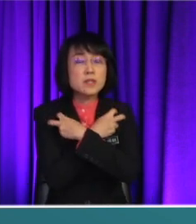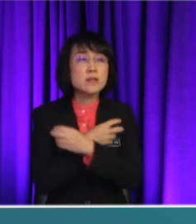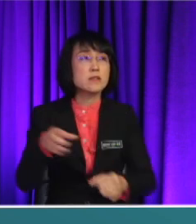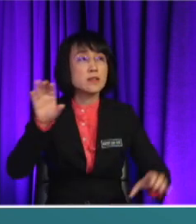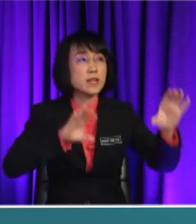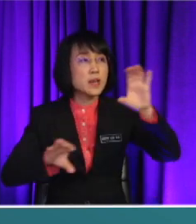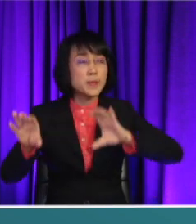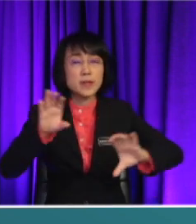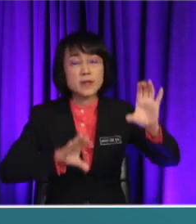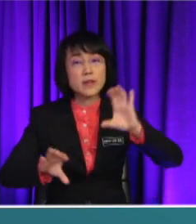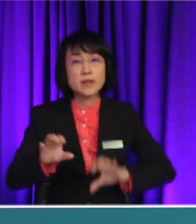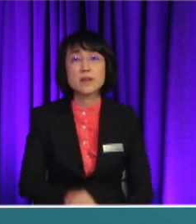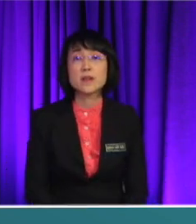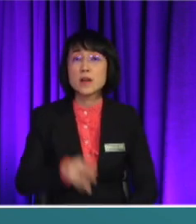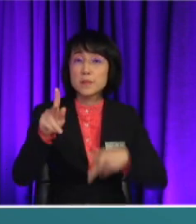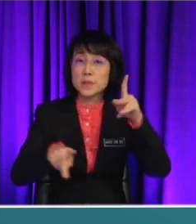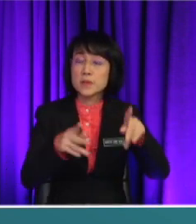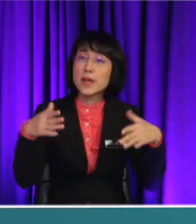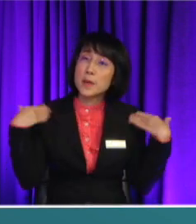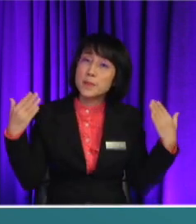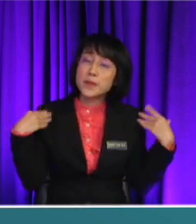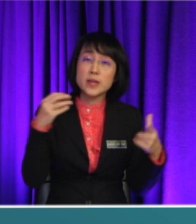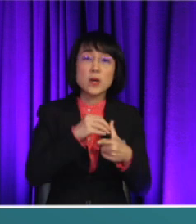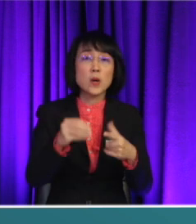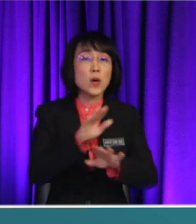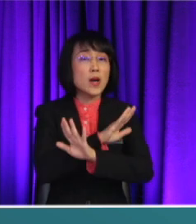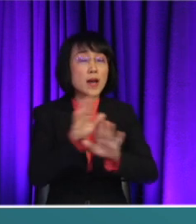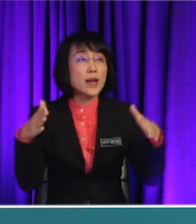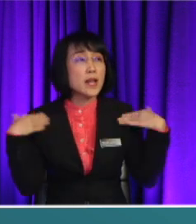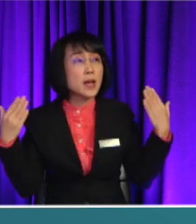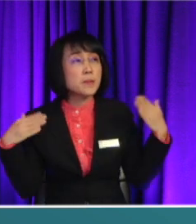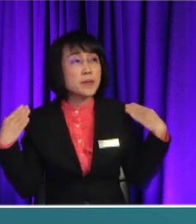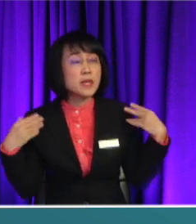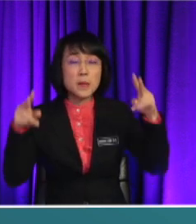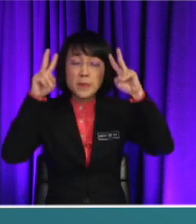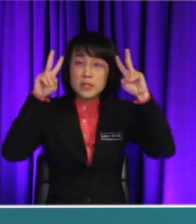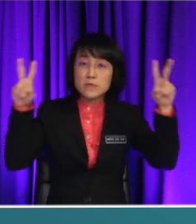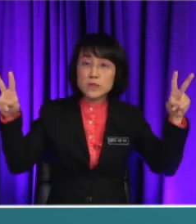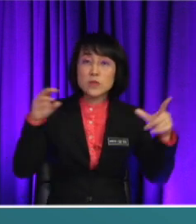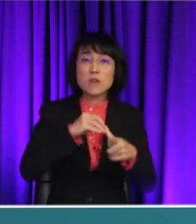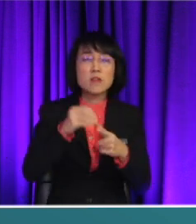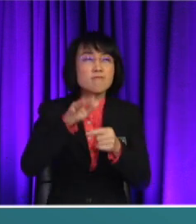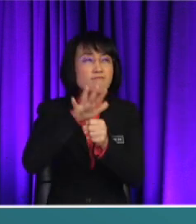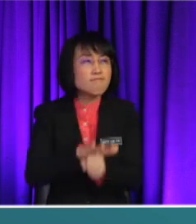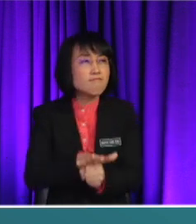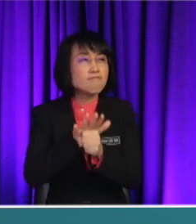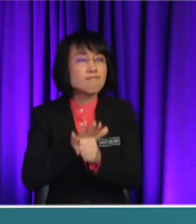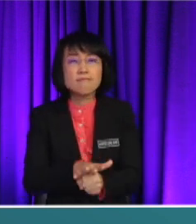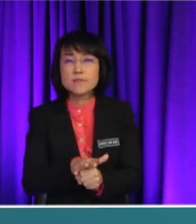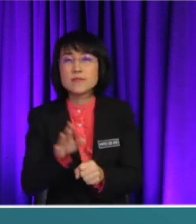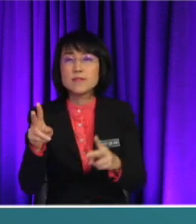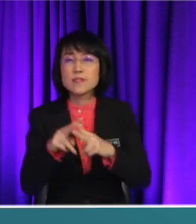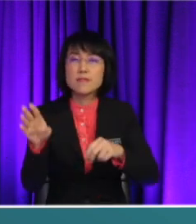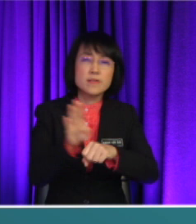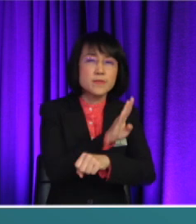whether the people's in there is happy or unhappy Peaceful lifestyle or not Or hectic means like very busy